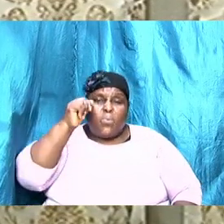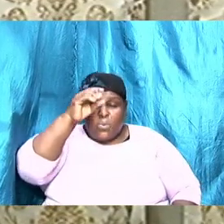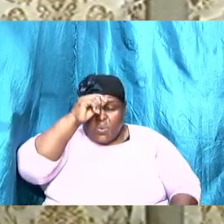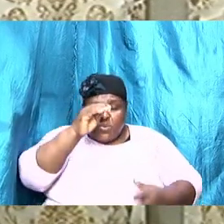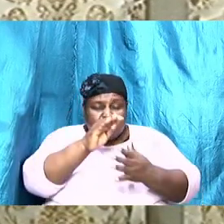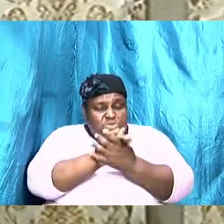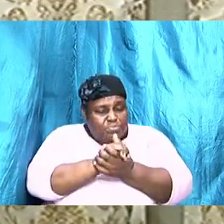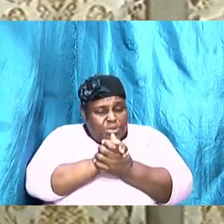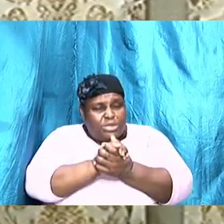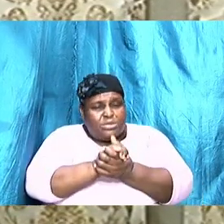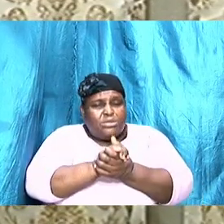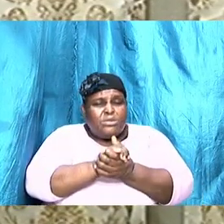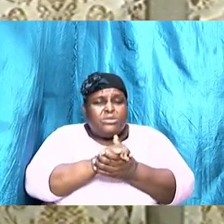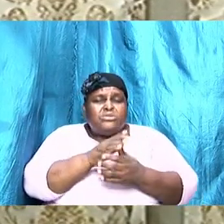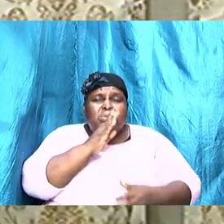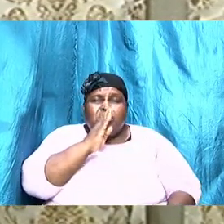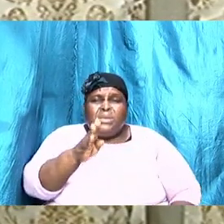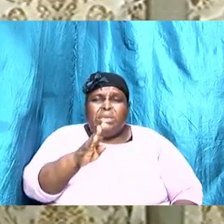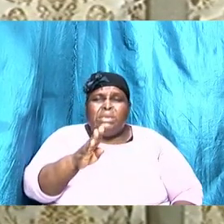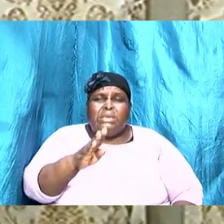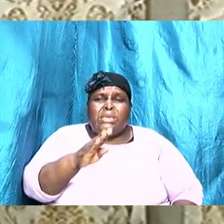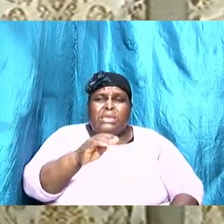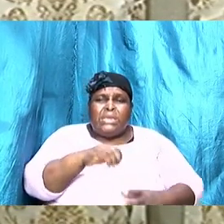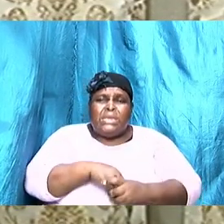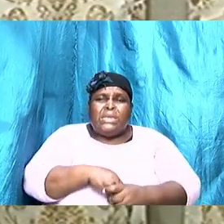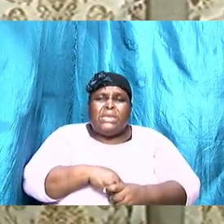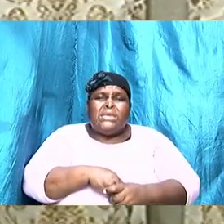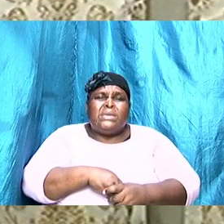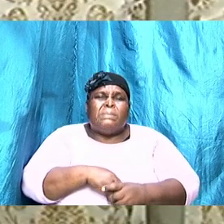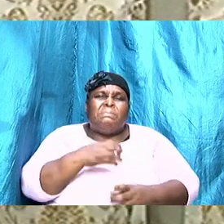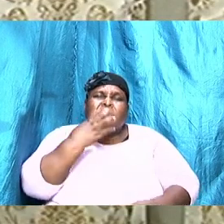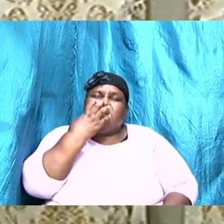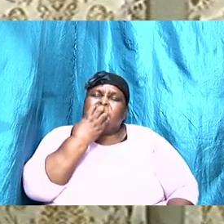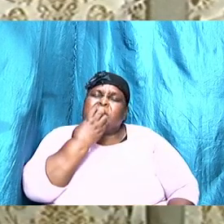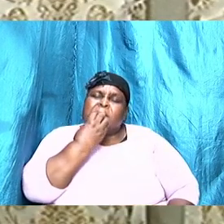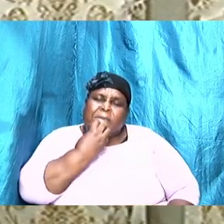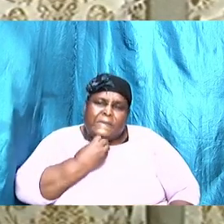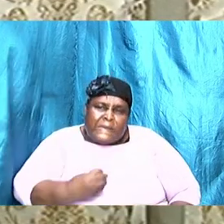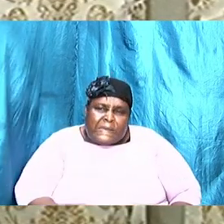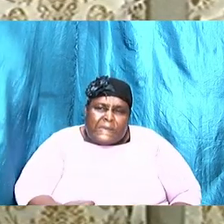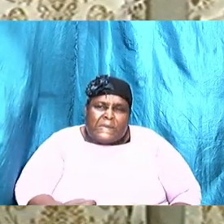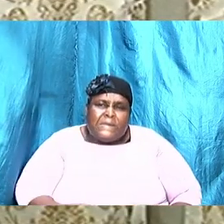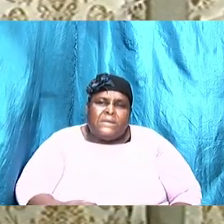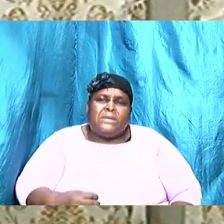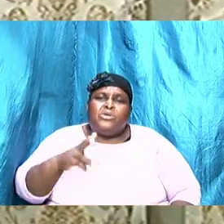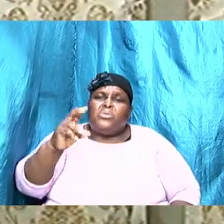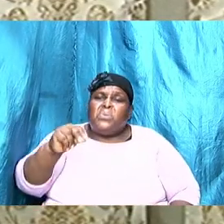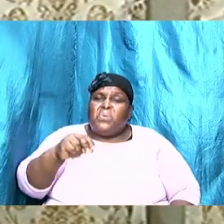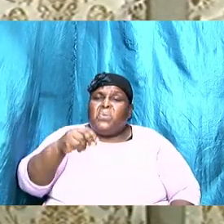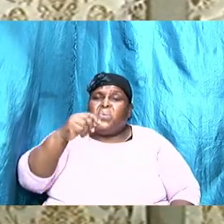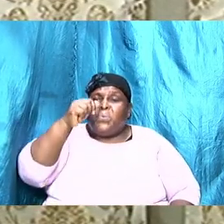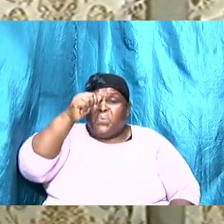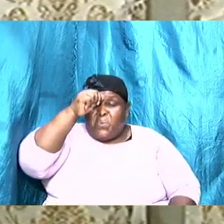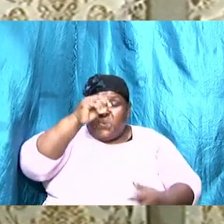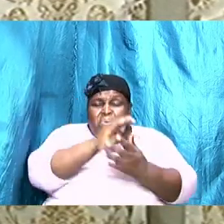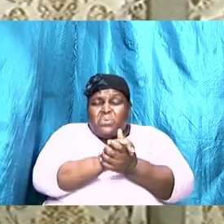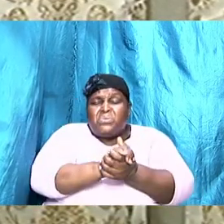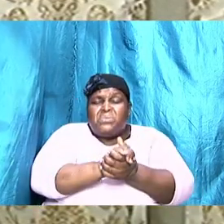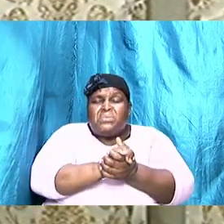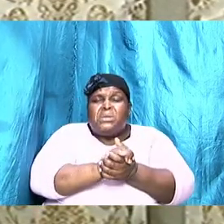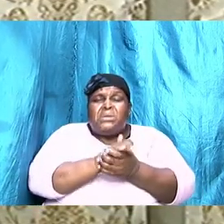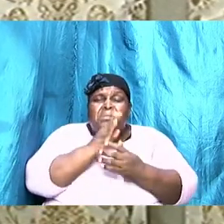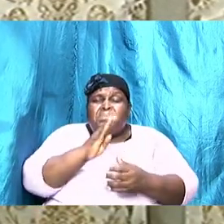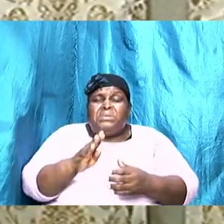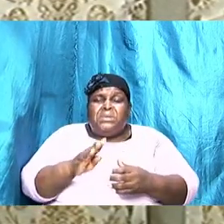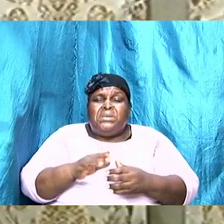should be such a wimp no husband should be so cold and